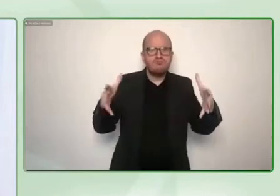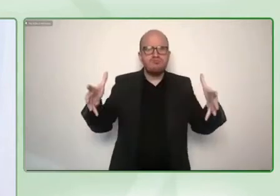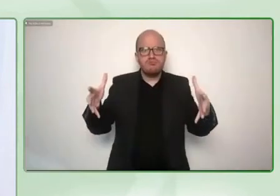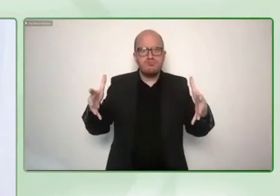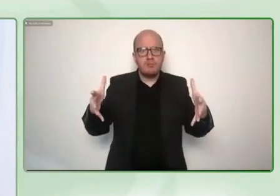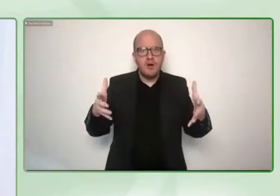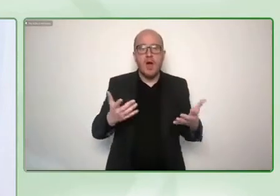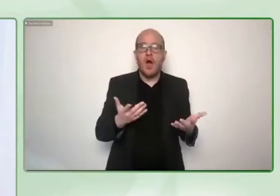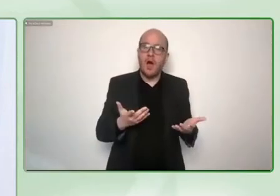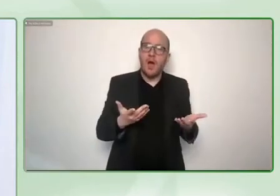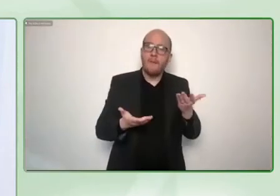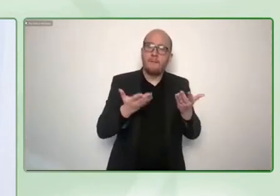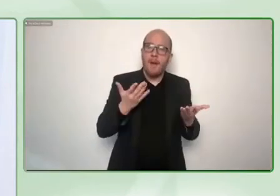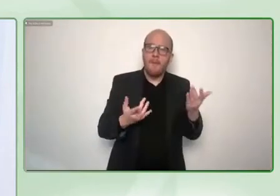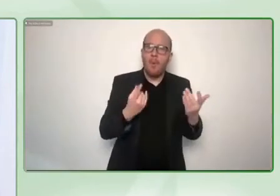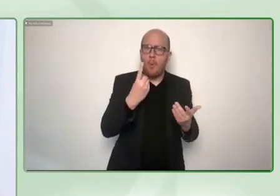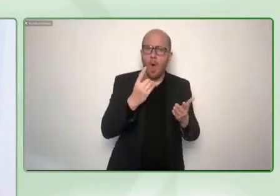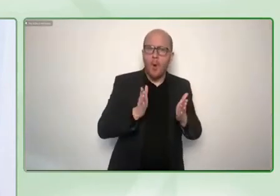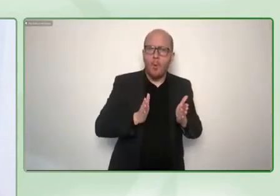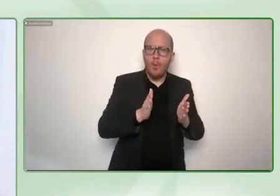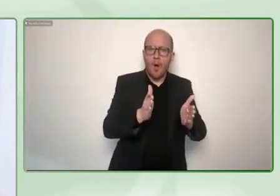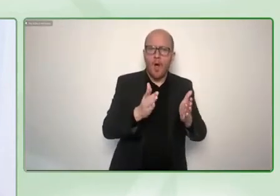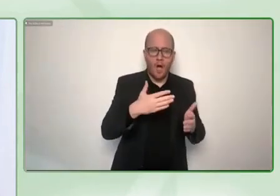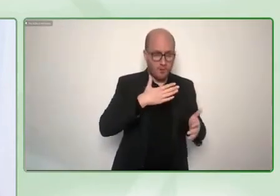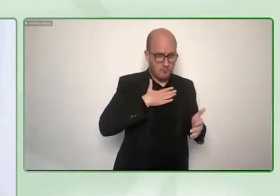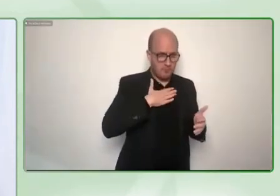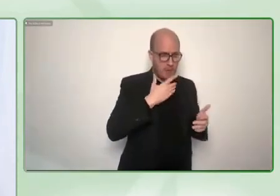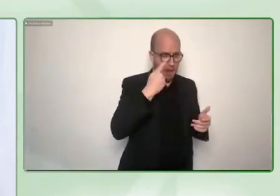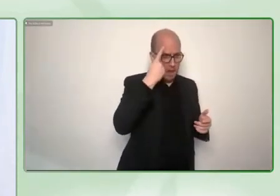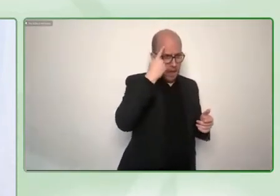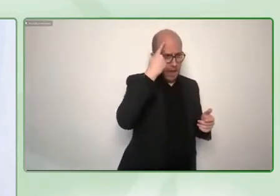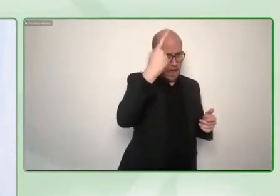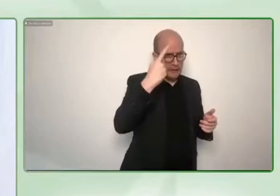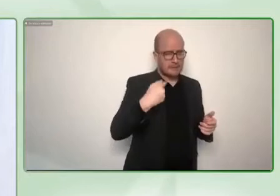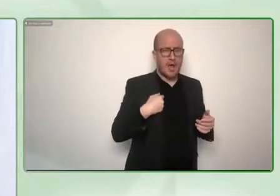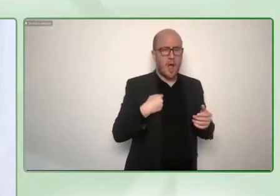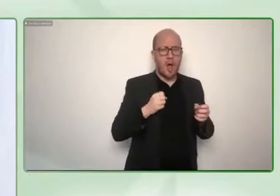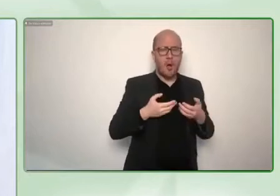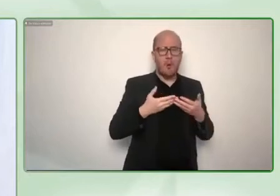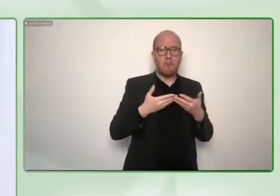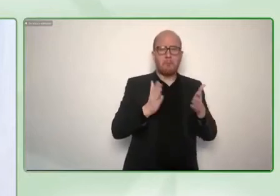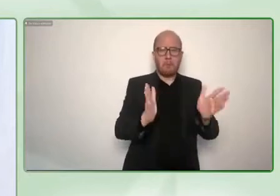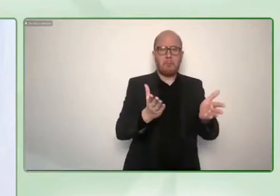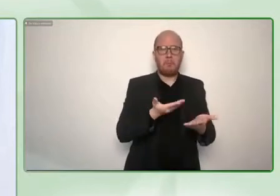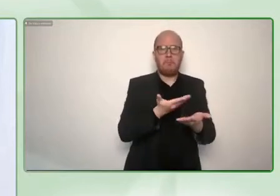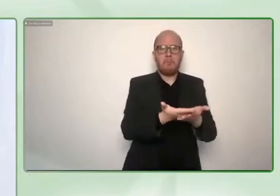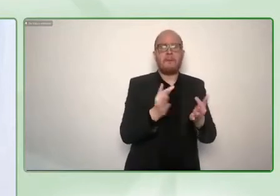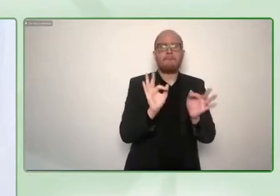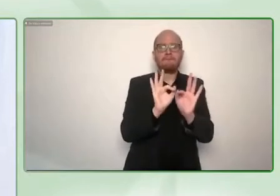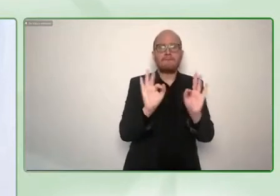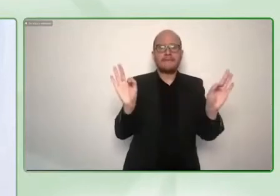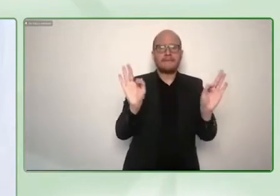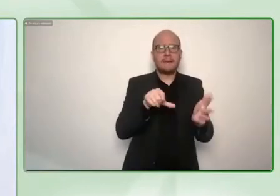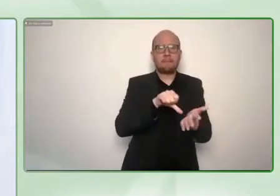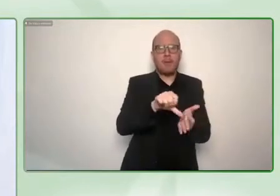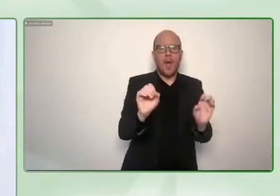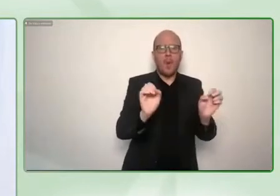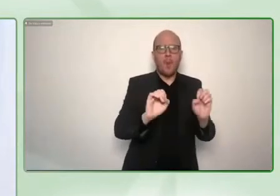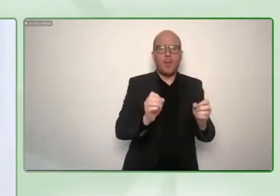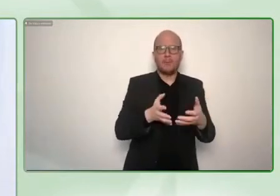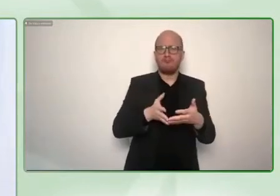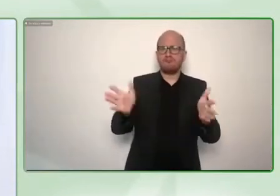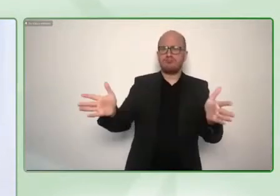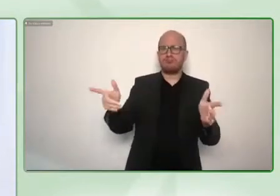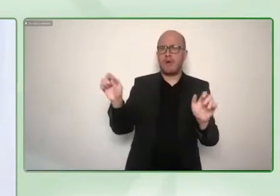online and whoever needs it takes it and on the other hand you can grow your own company, try to find money that helps you